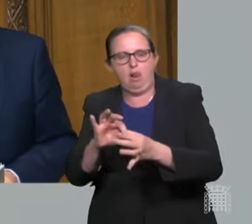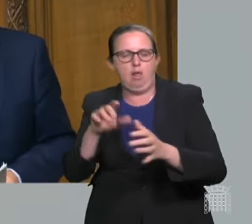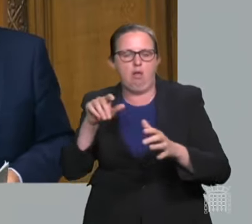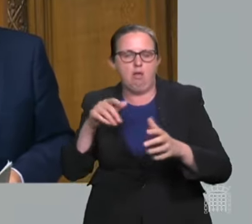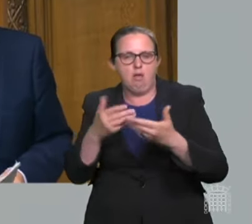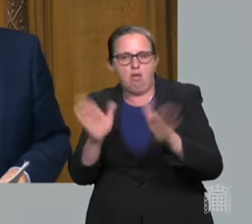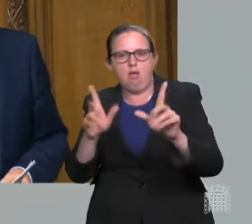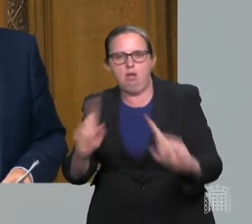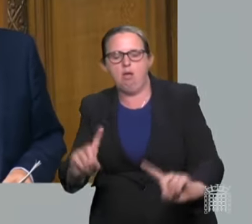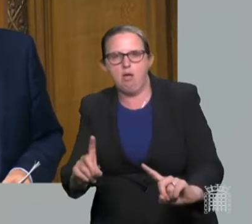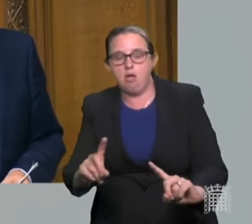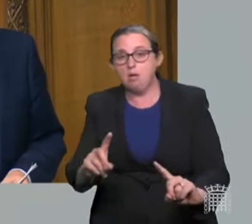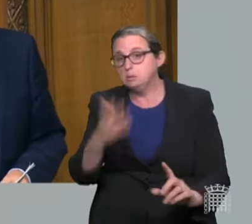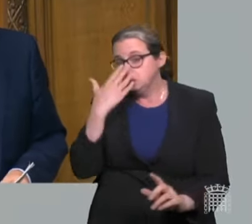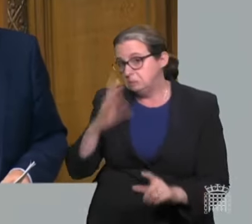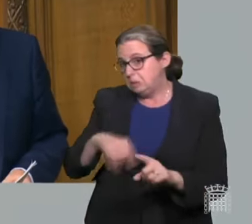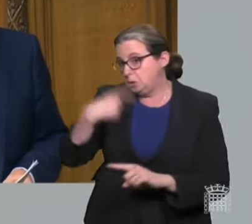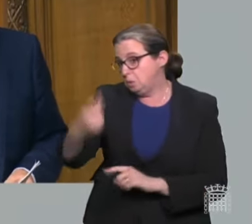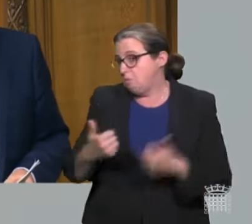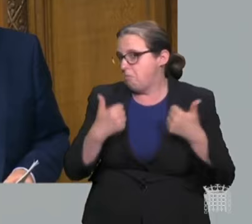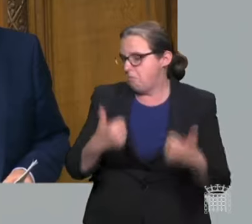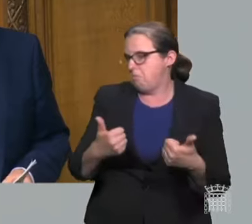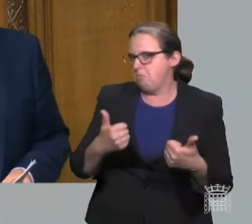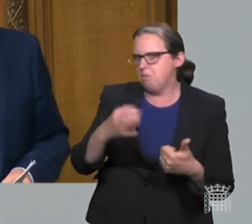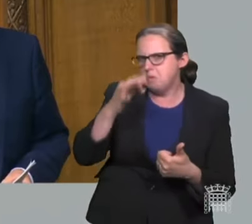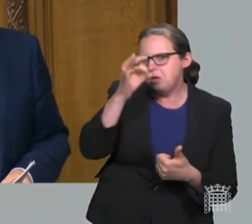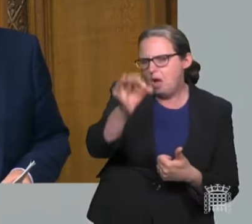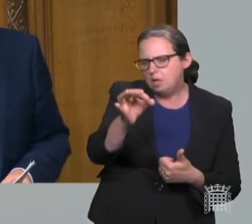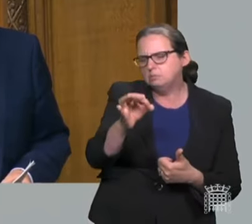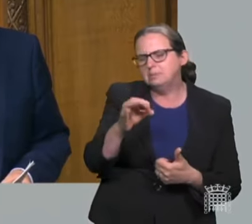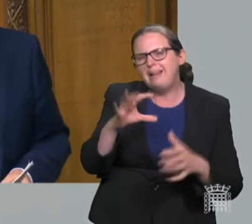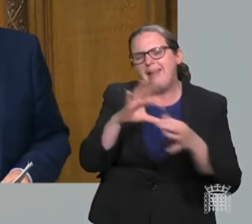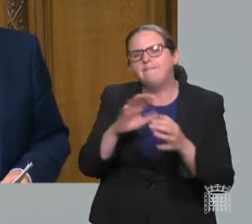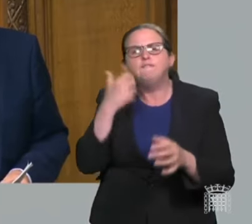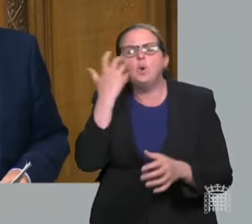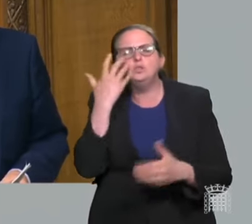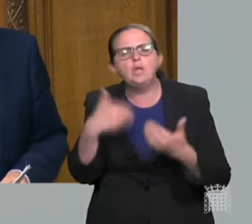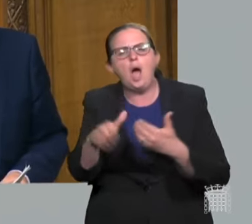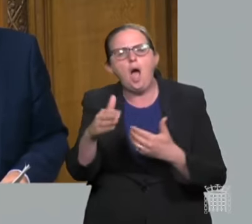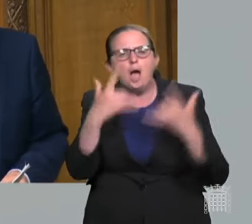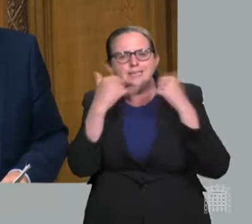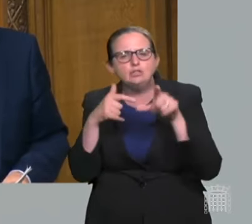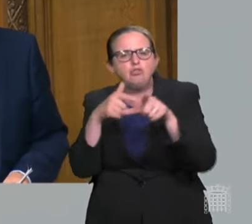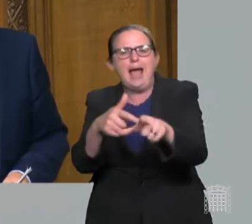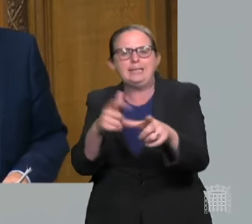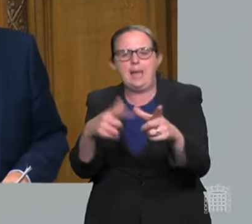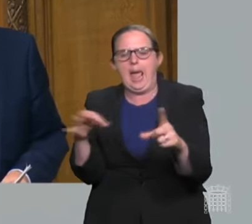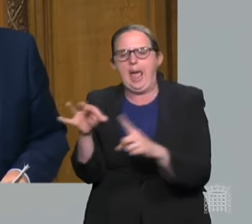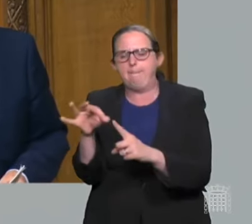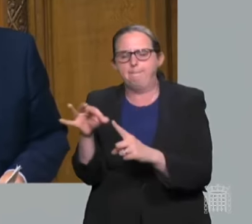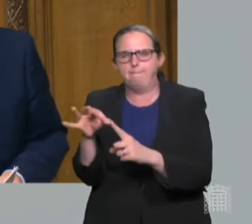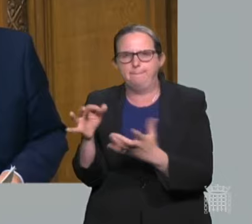friend to give us some insight into his thinking about the future of test and trace? Surely it can't continue as now,